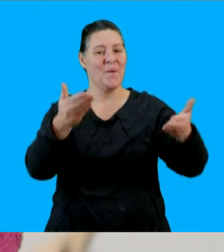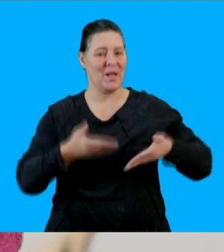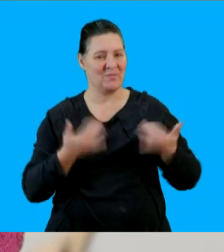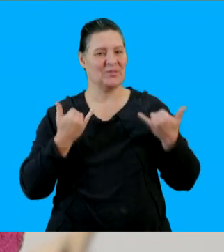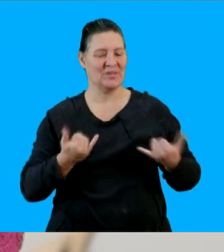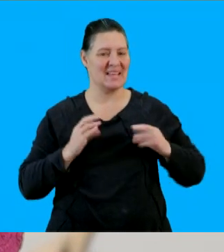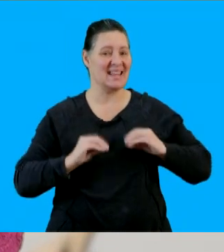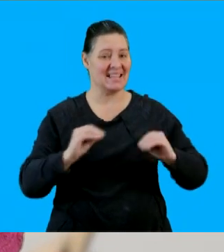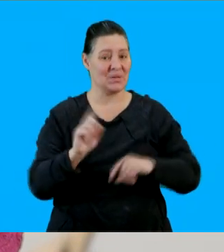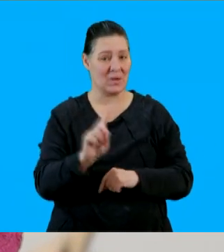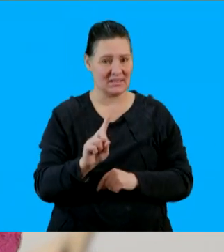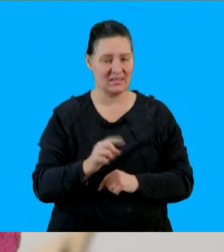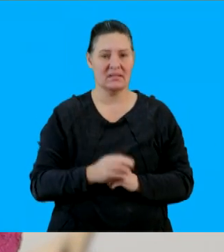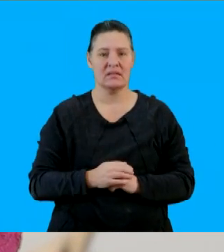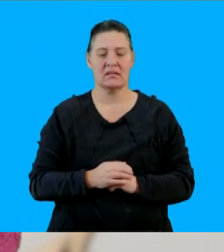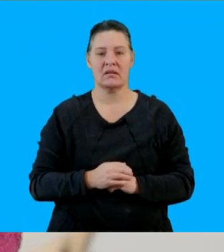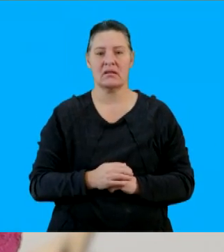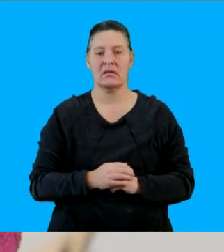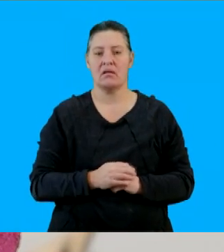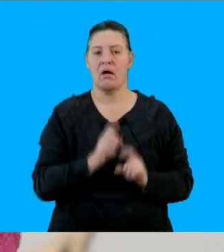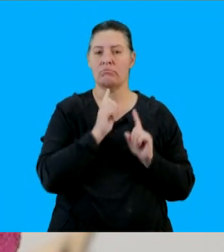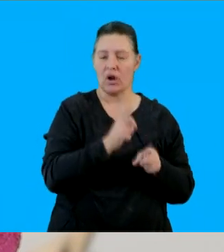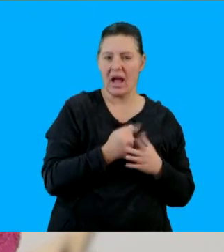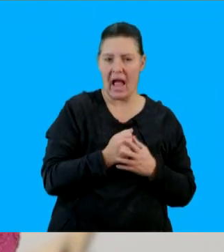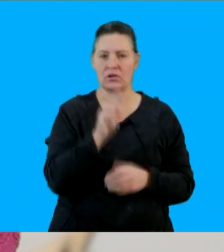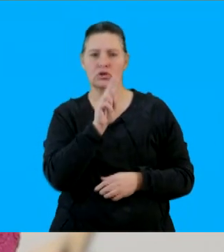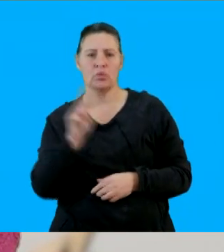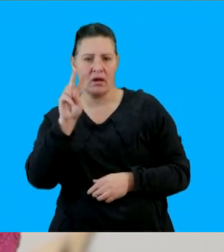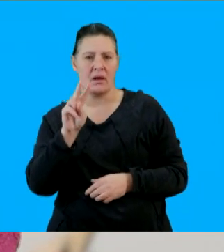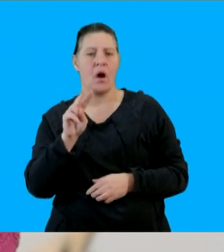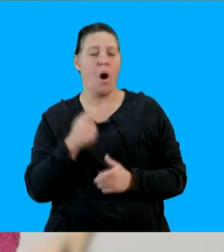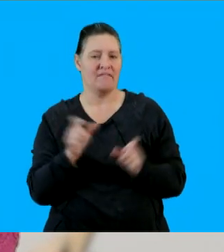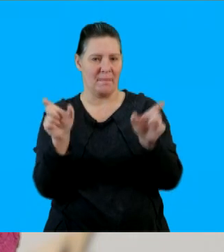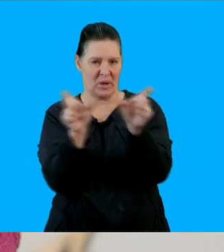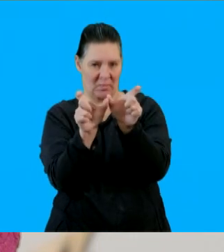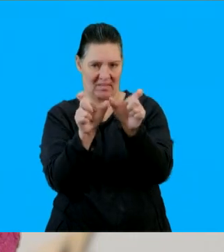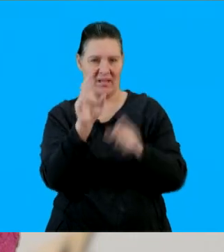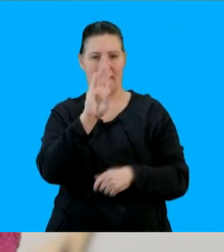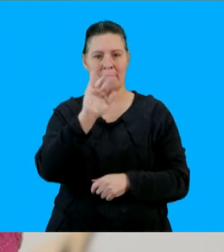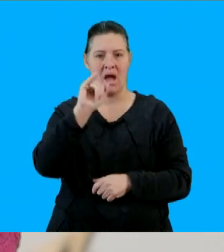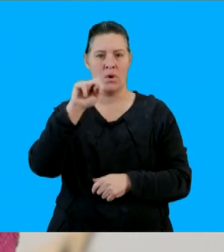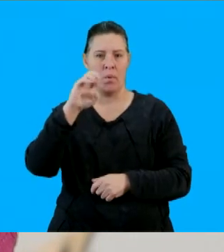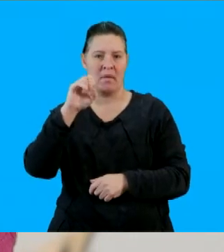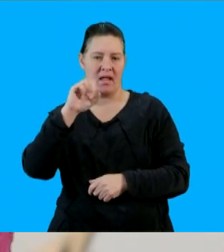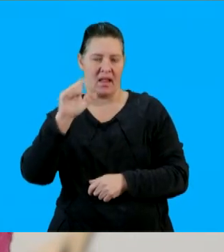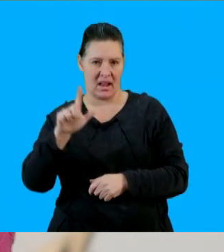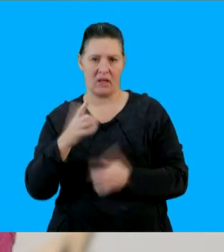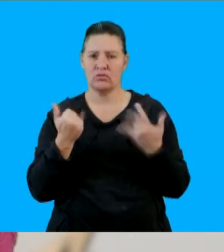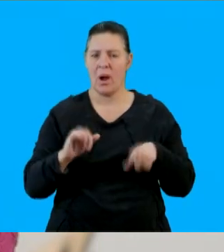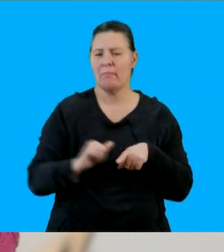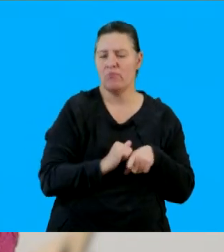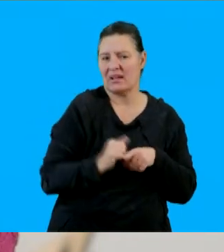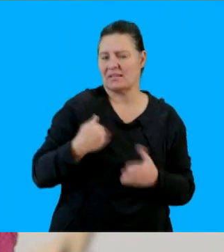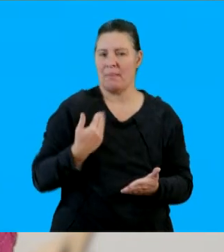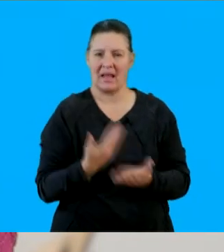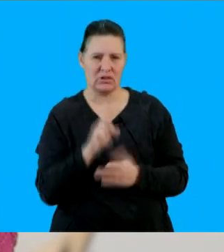Welcome learners to today's lesson of the product and squaring of binomials so today we're going to be focusing